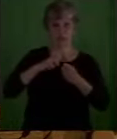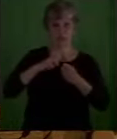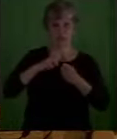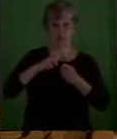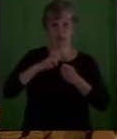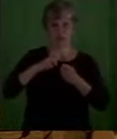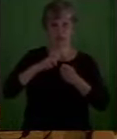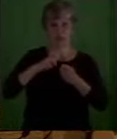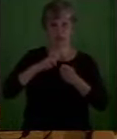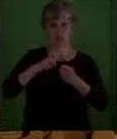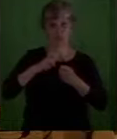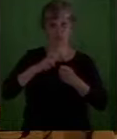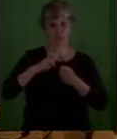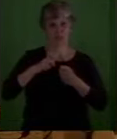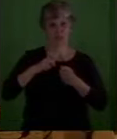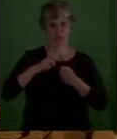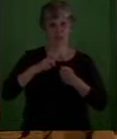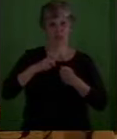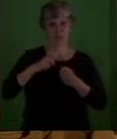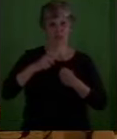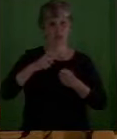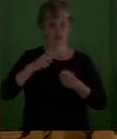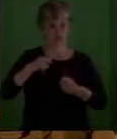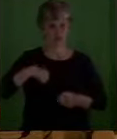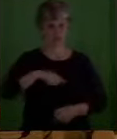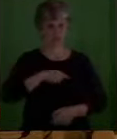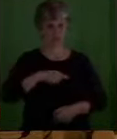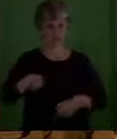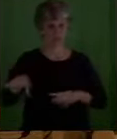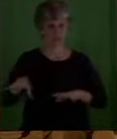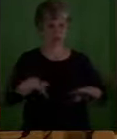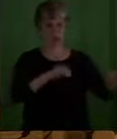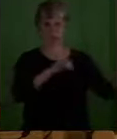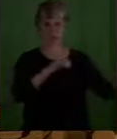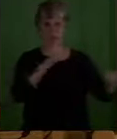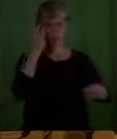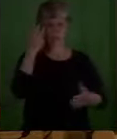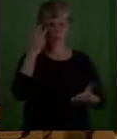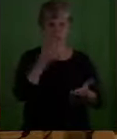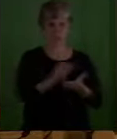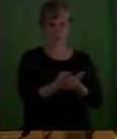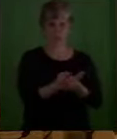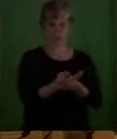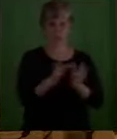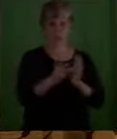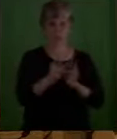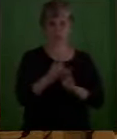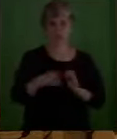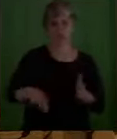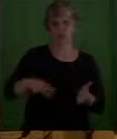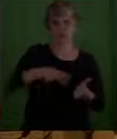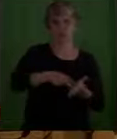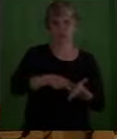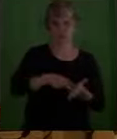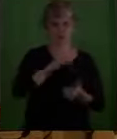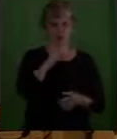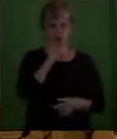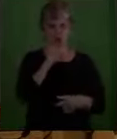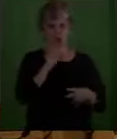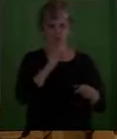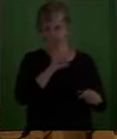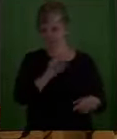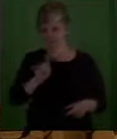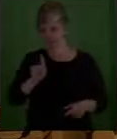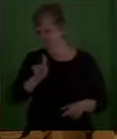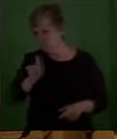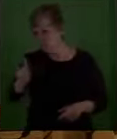to confidently witness the resurrection in our life. To not keep going in the wrong way,